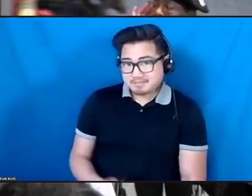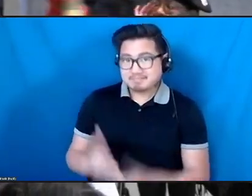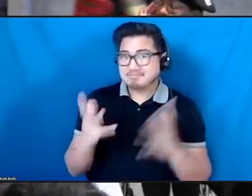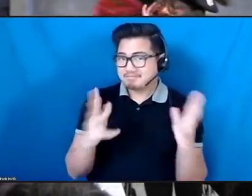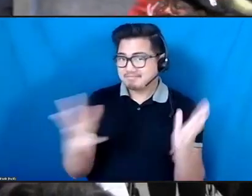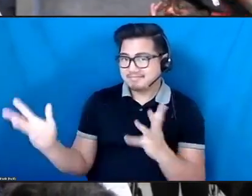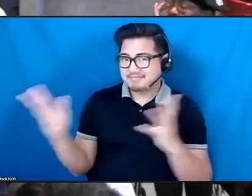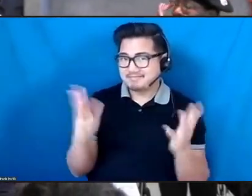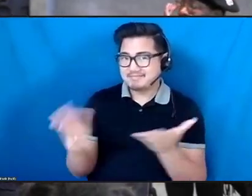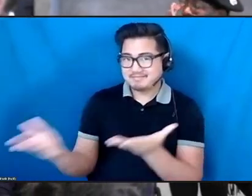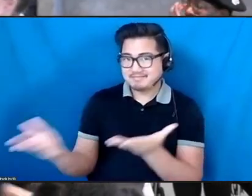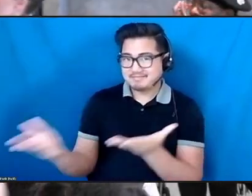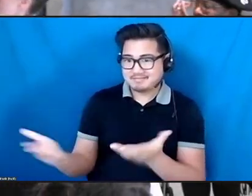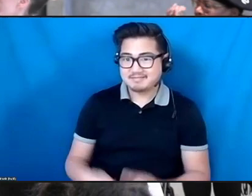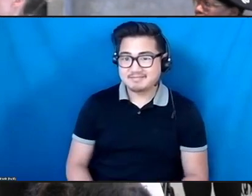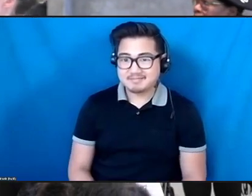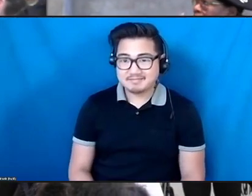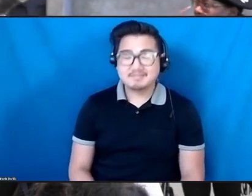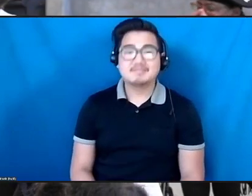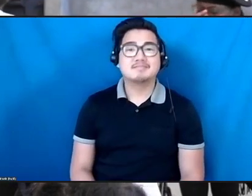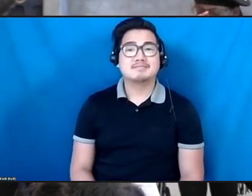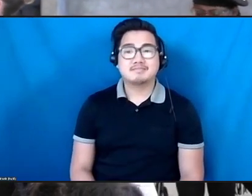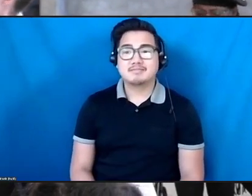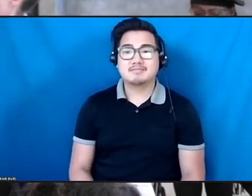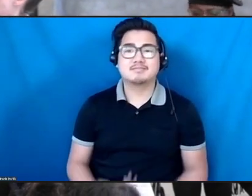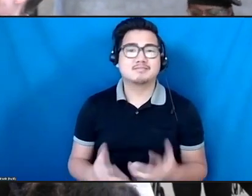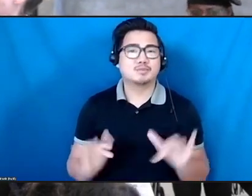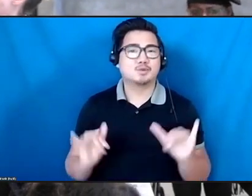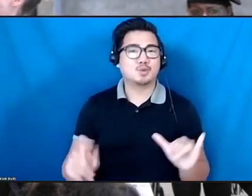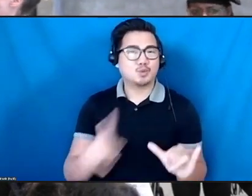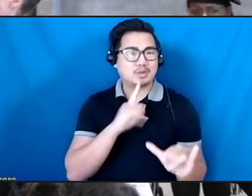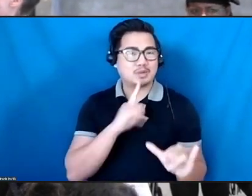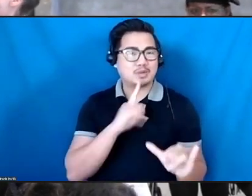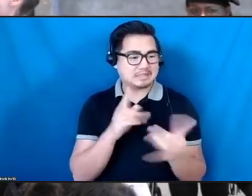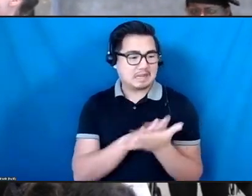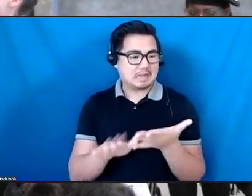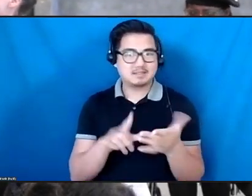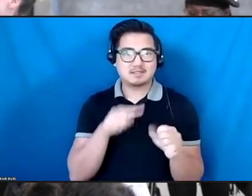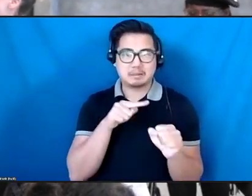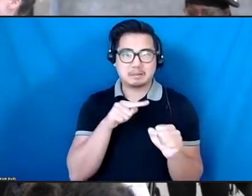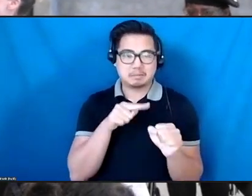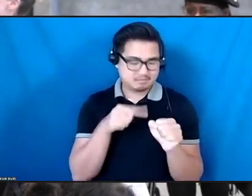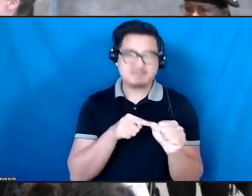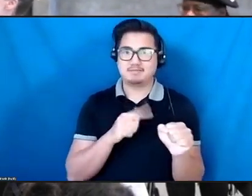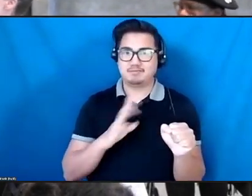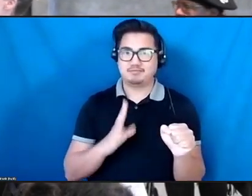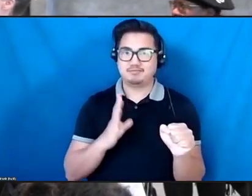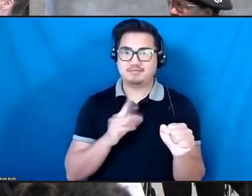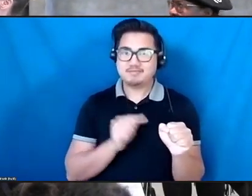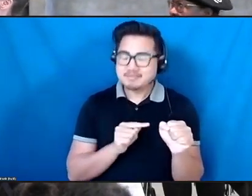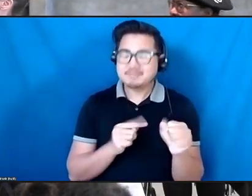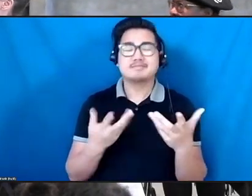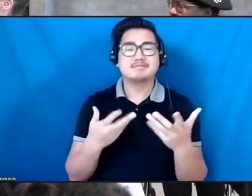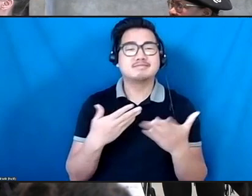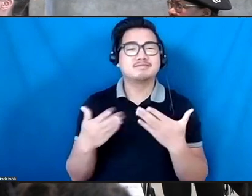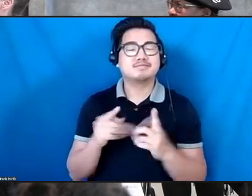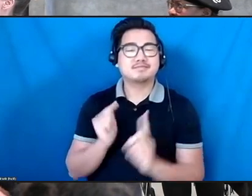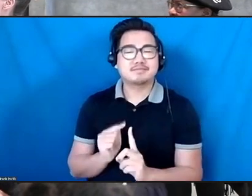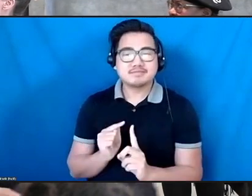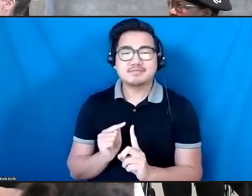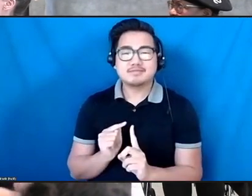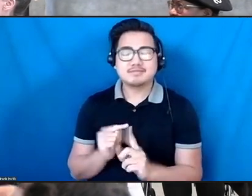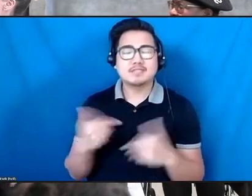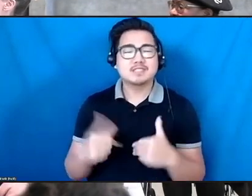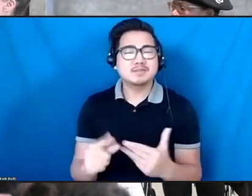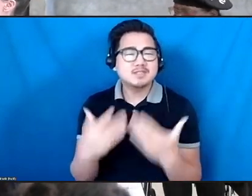I was going to invite us to give, oh, this is a really lovely mic, a hand for the incredible team at